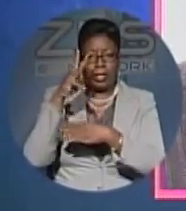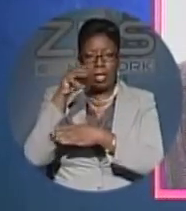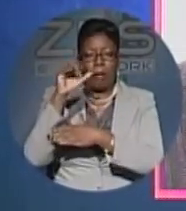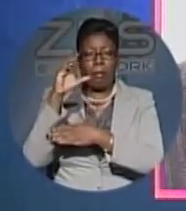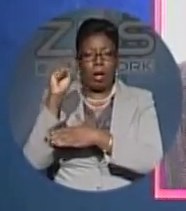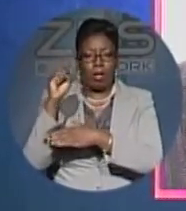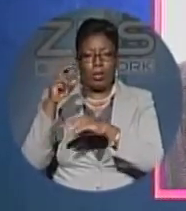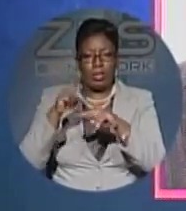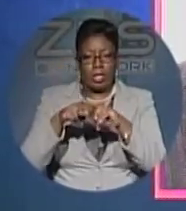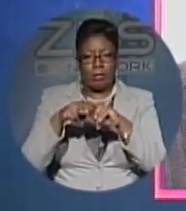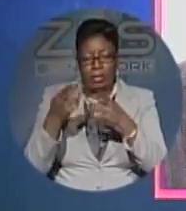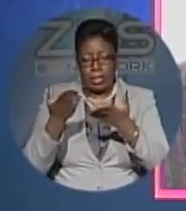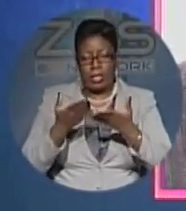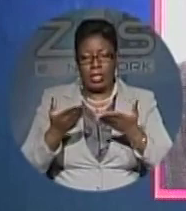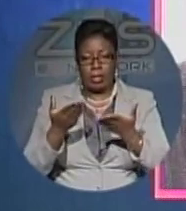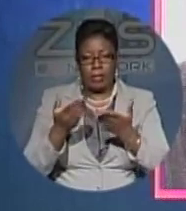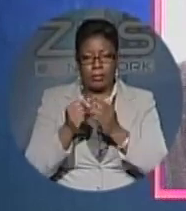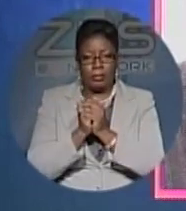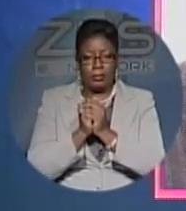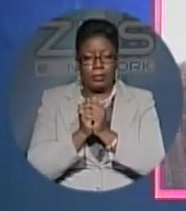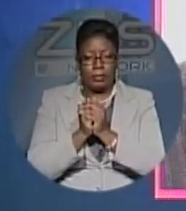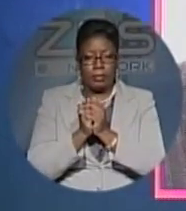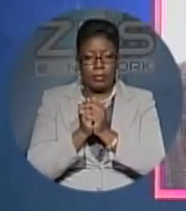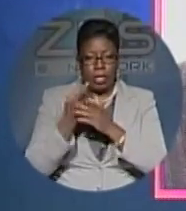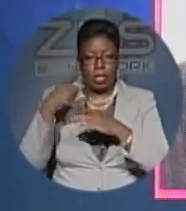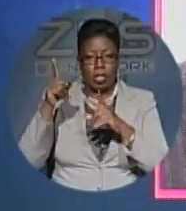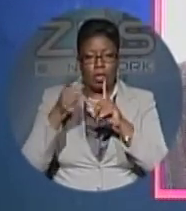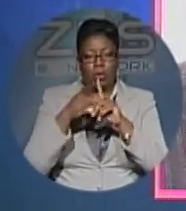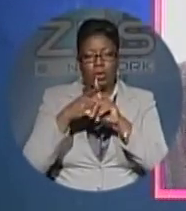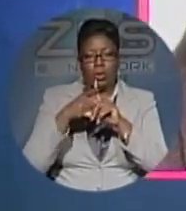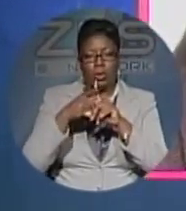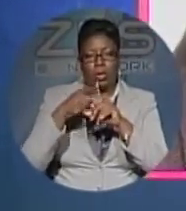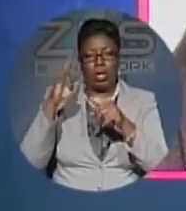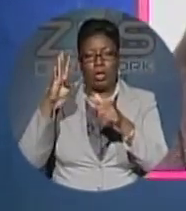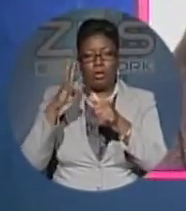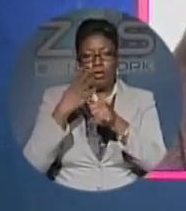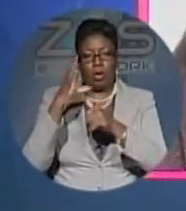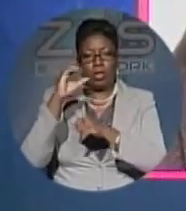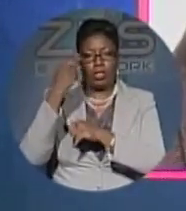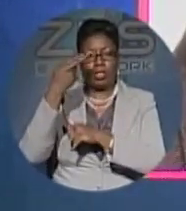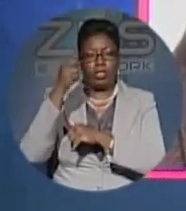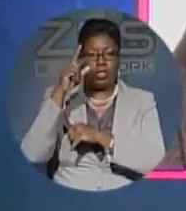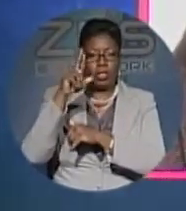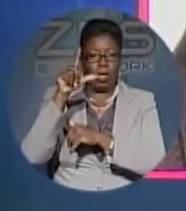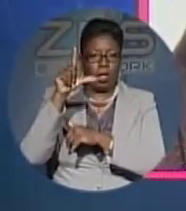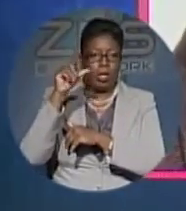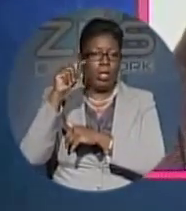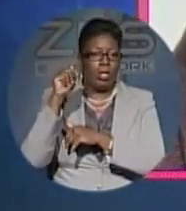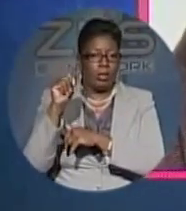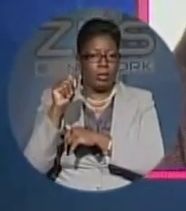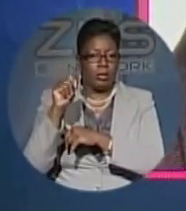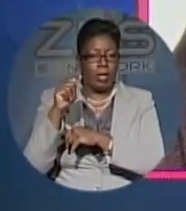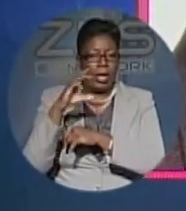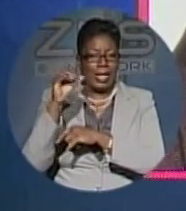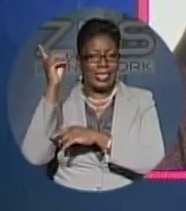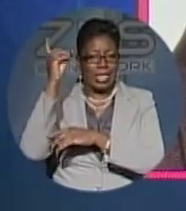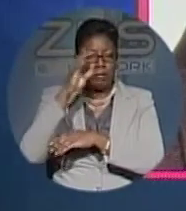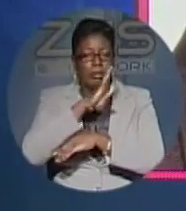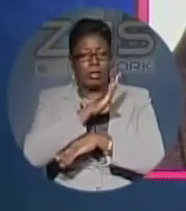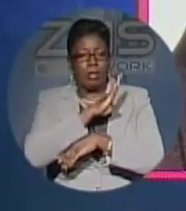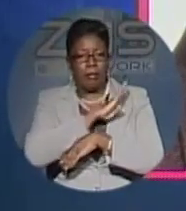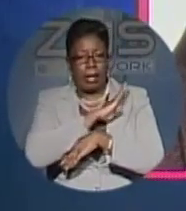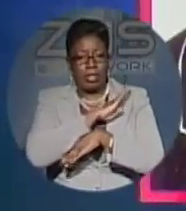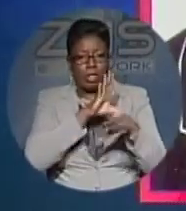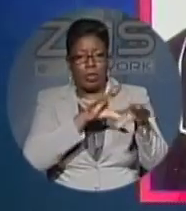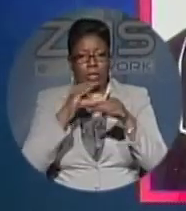but is back here in New Providence and will run in Fort Charlotte. Carmichael MP Desmond Bannister is leaving New Providence and will contest the North